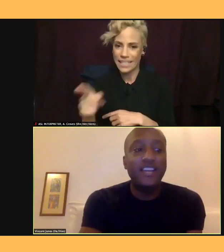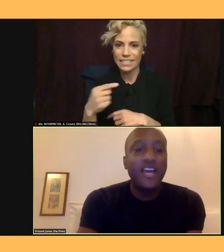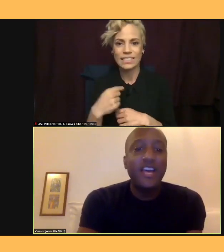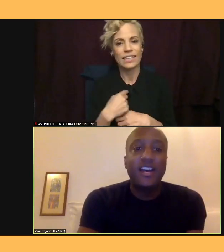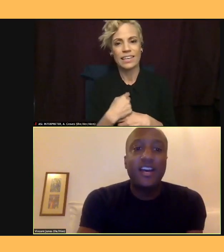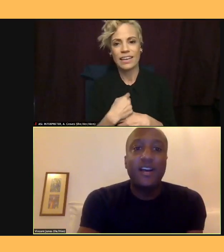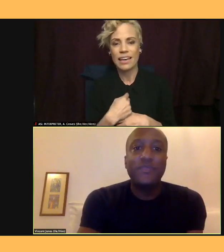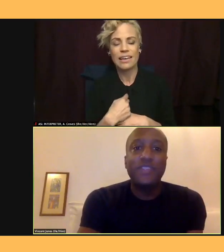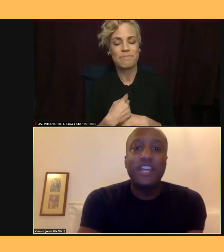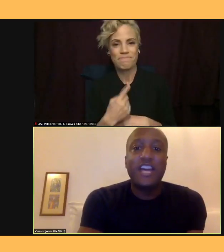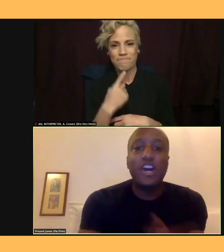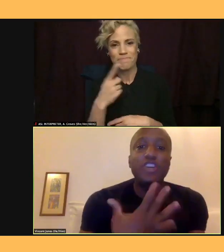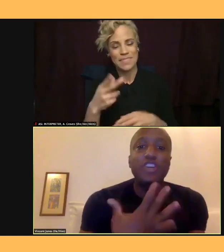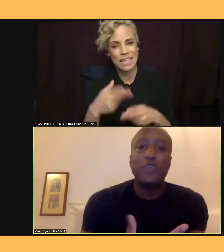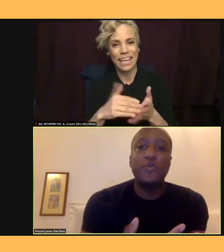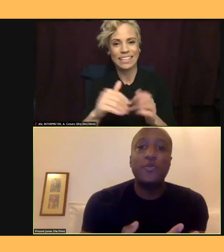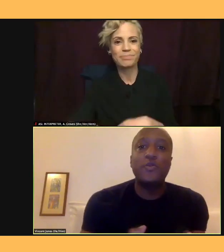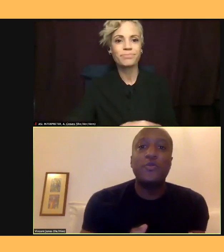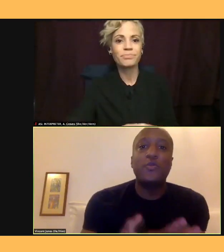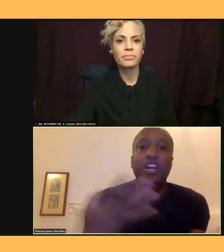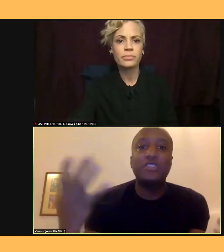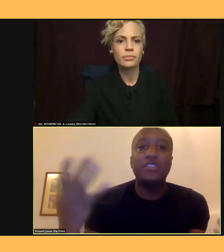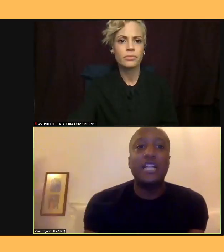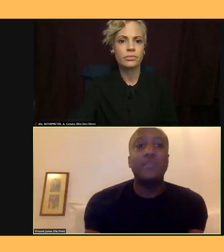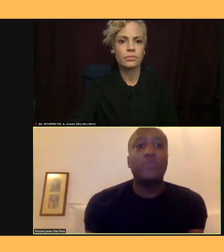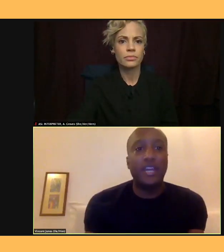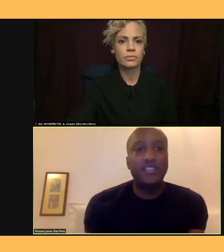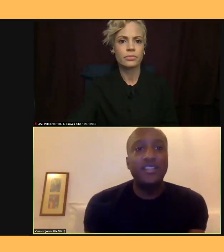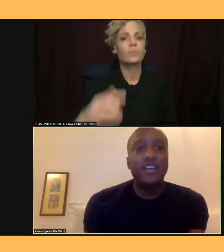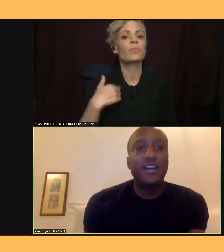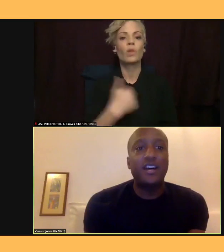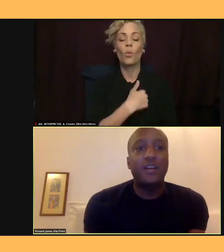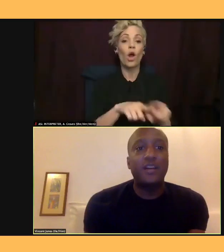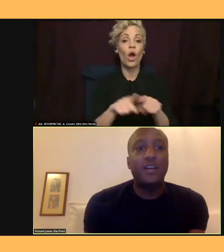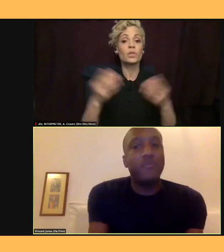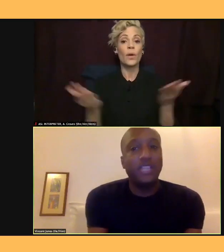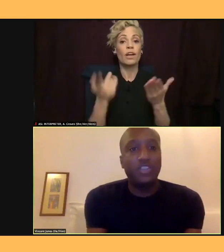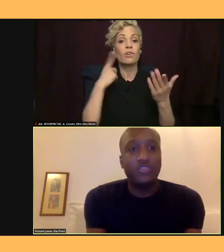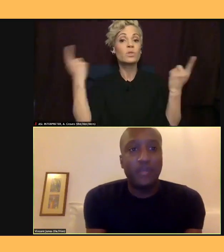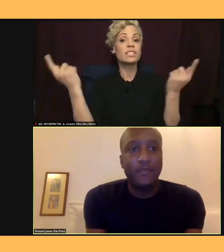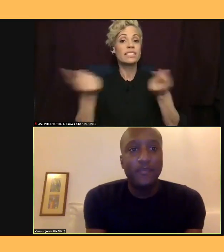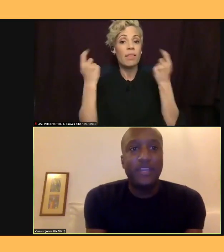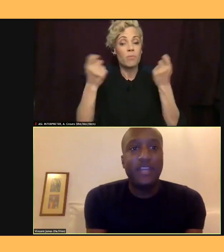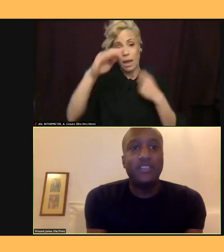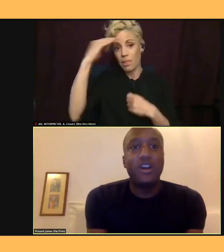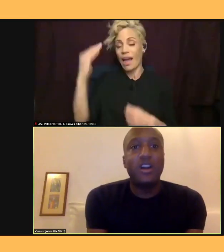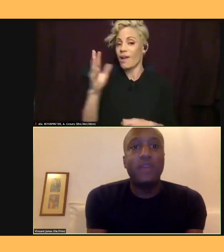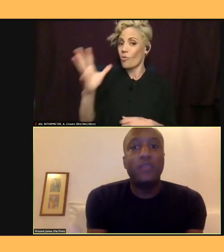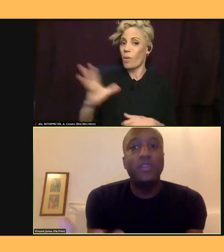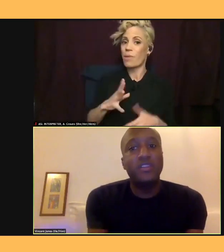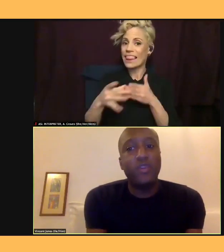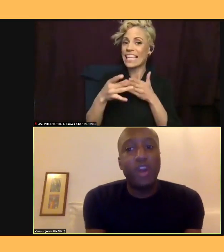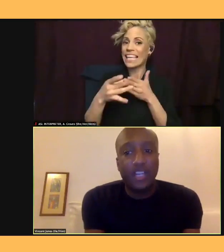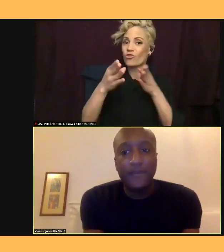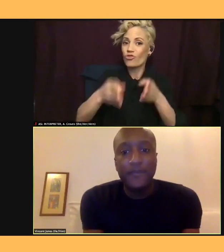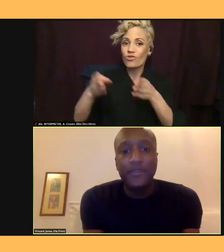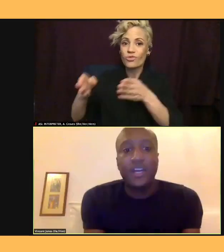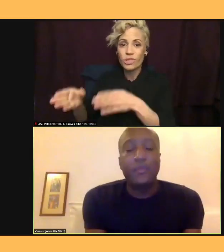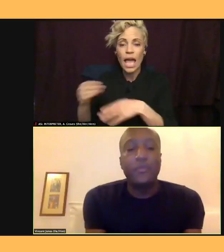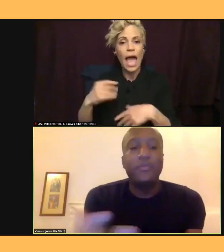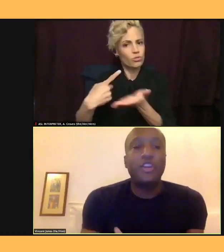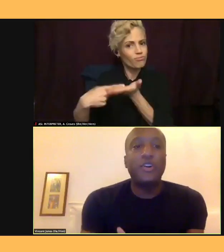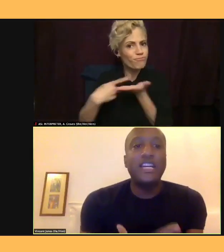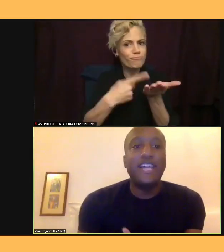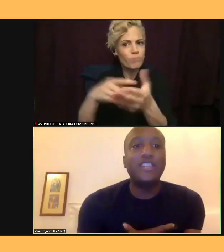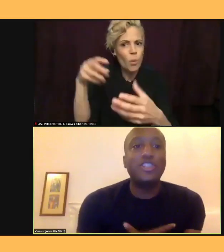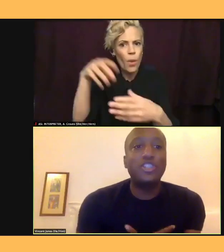And also, we're here to celebrate Black women leadership, and talk about it within the party. You know, next